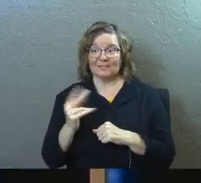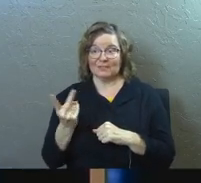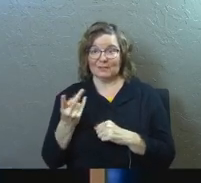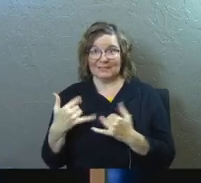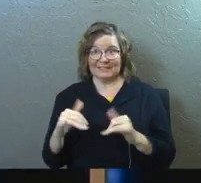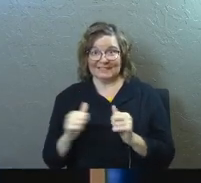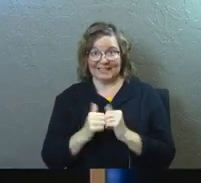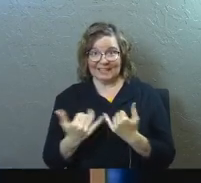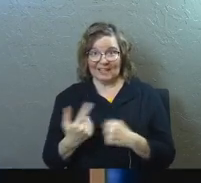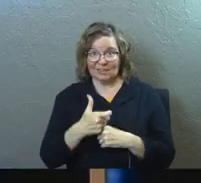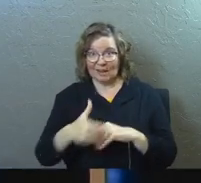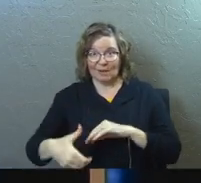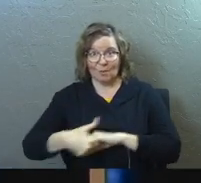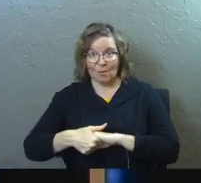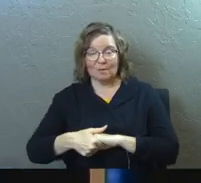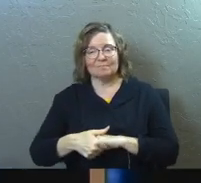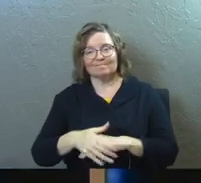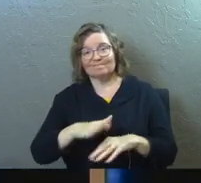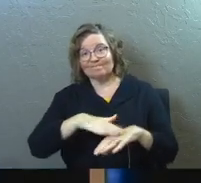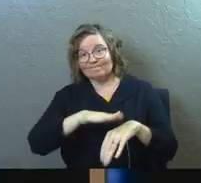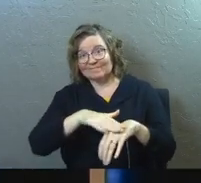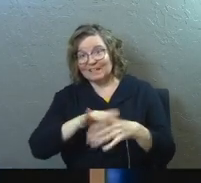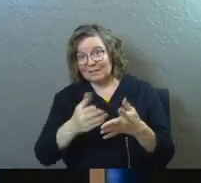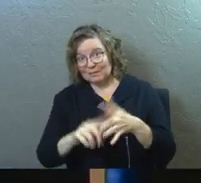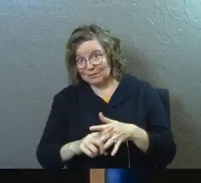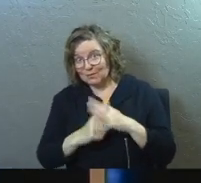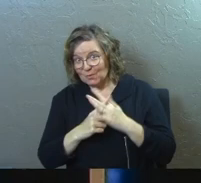You might want to start.